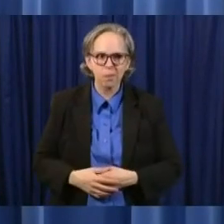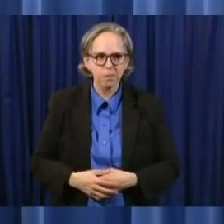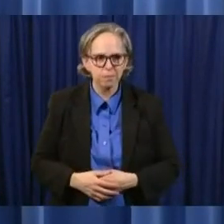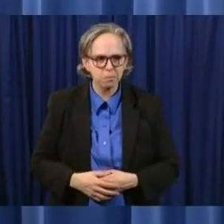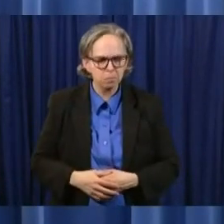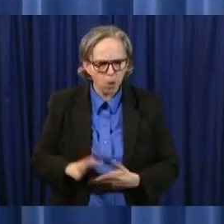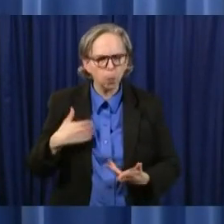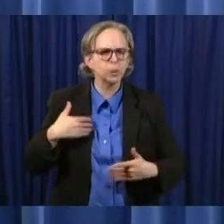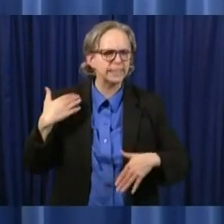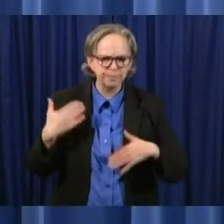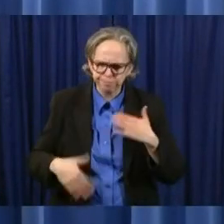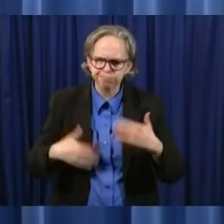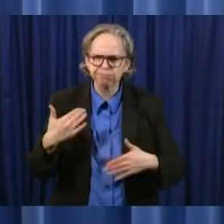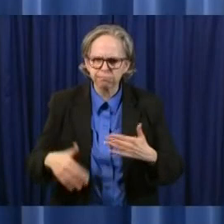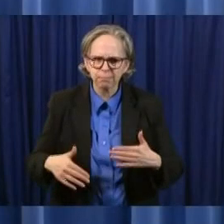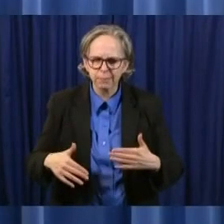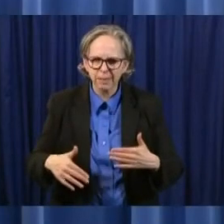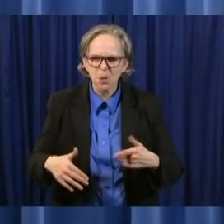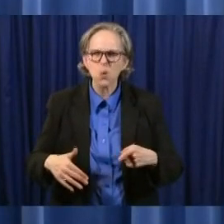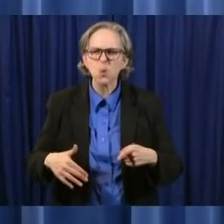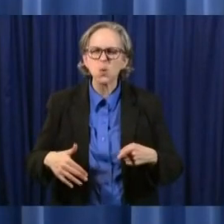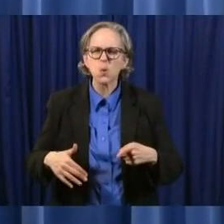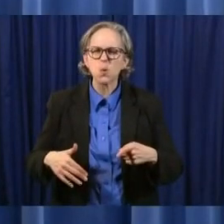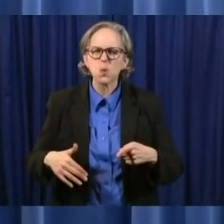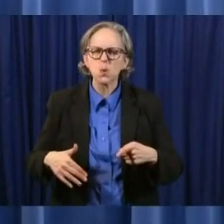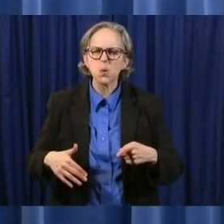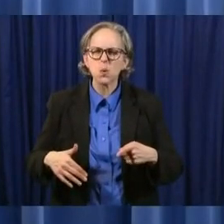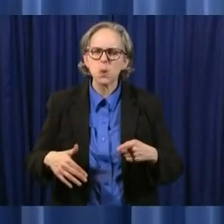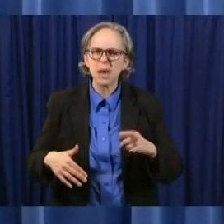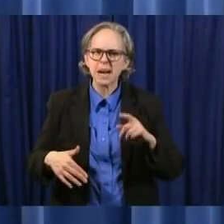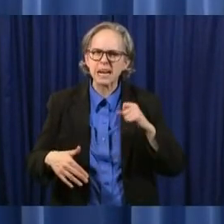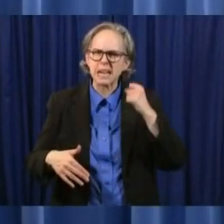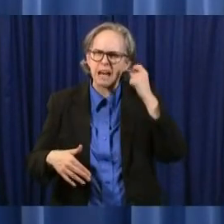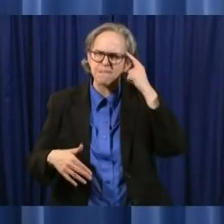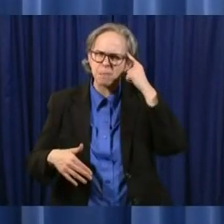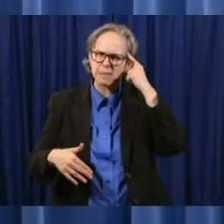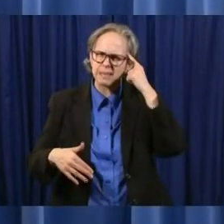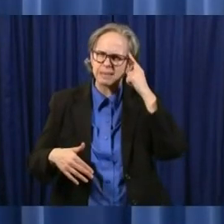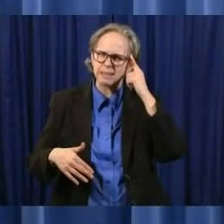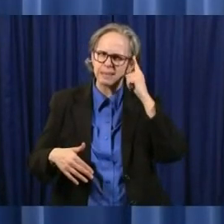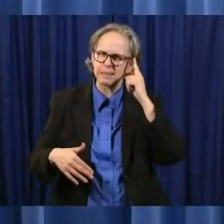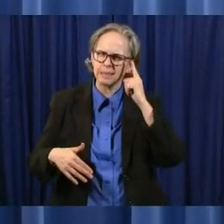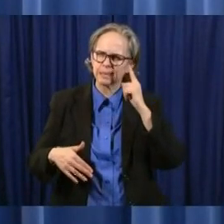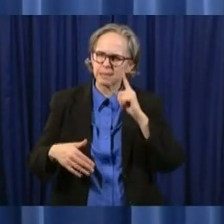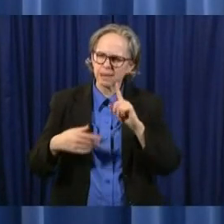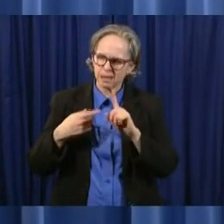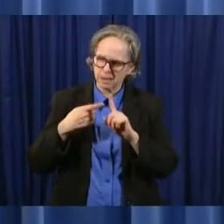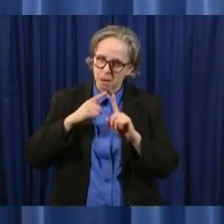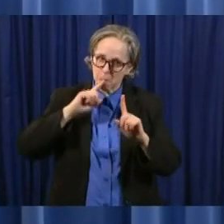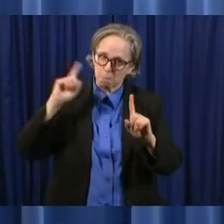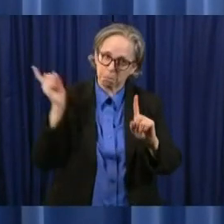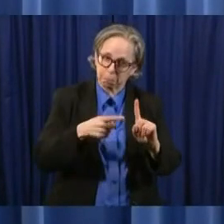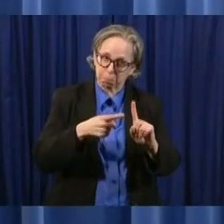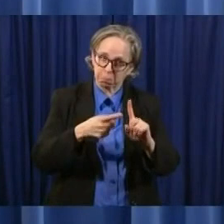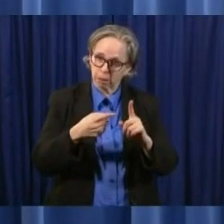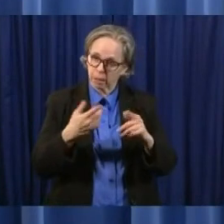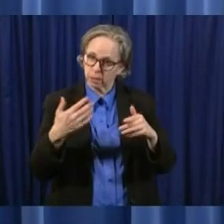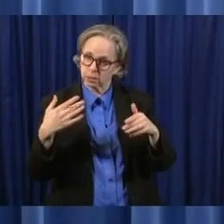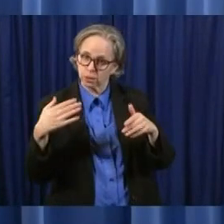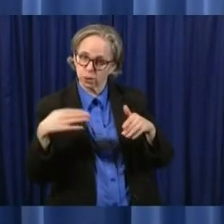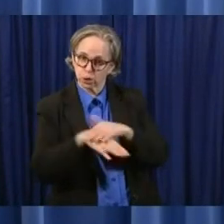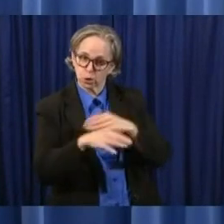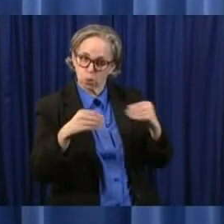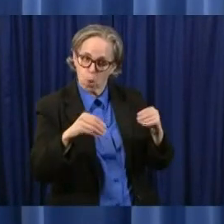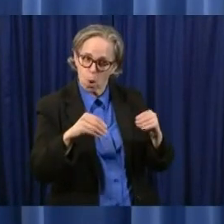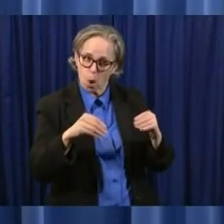the government telling an ohioan if you're going to walk into a reesedale establishment we're going to